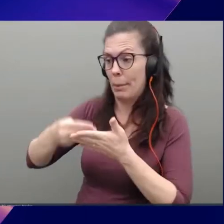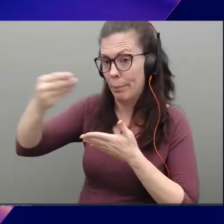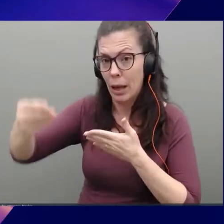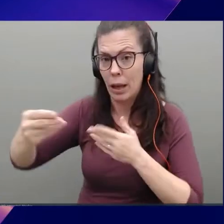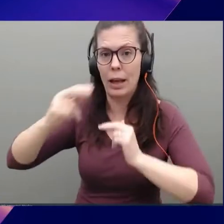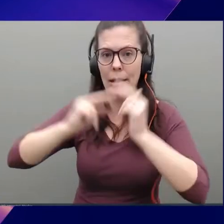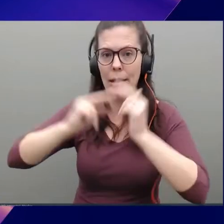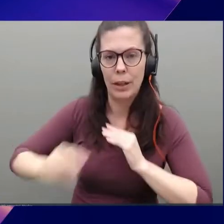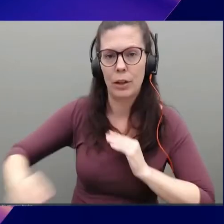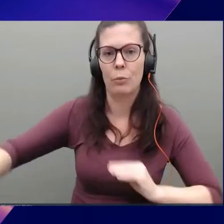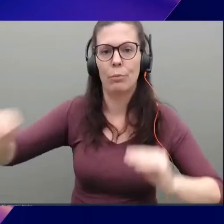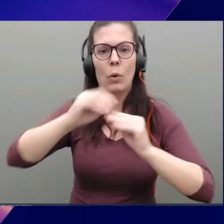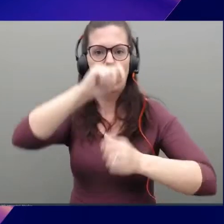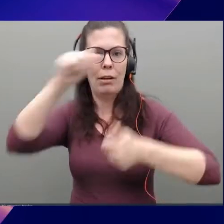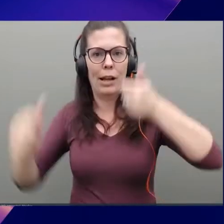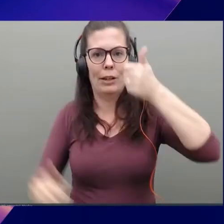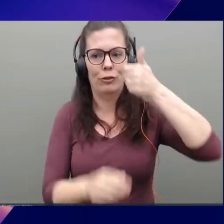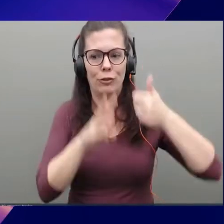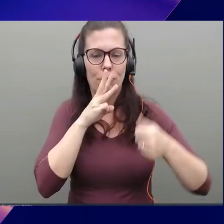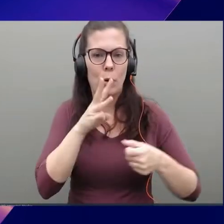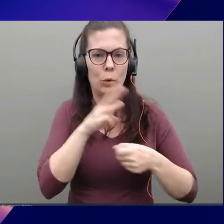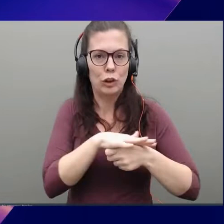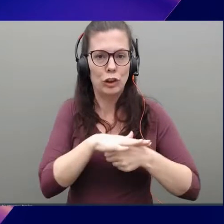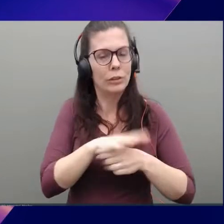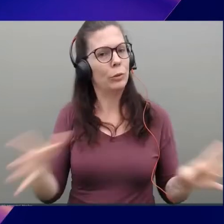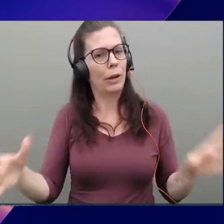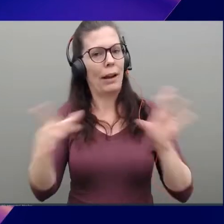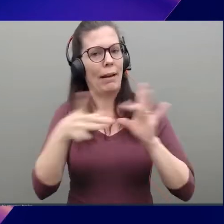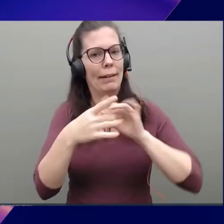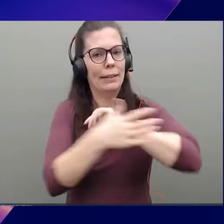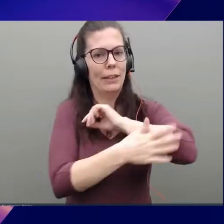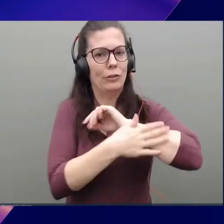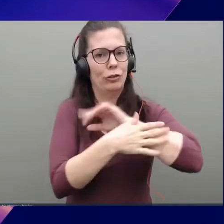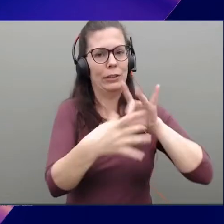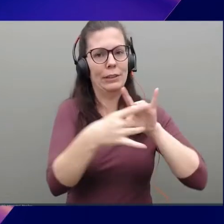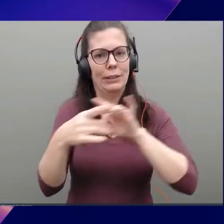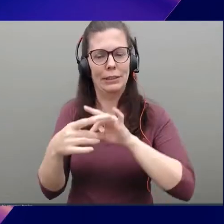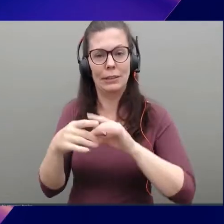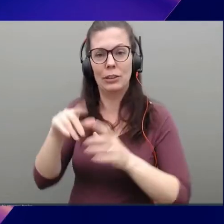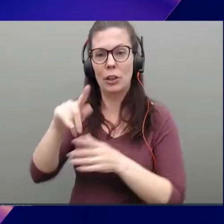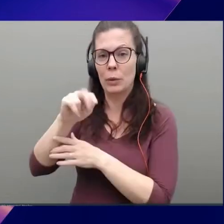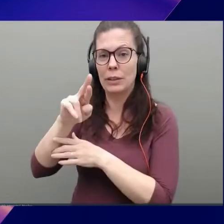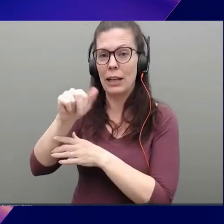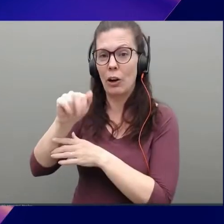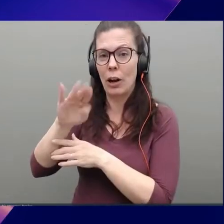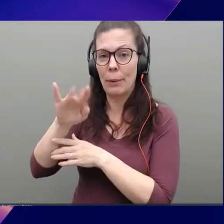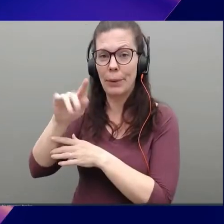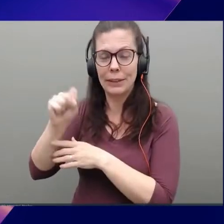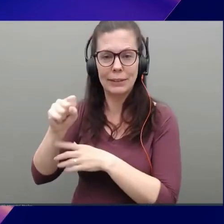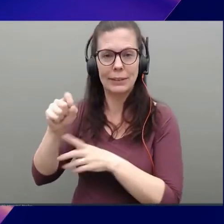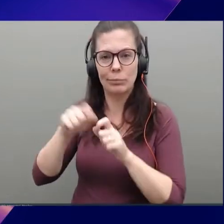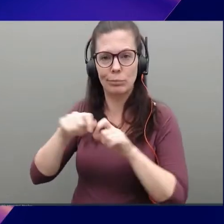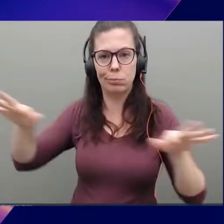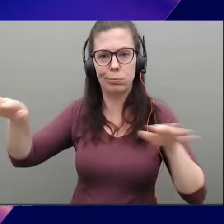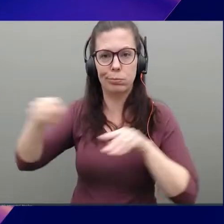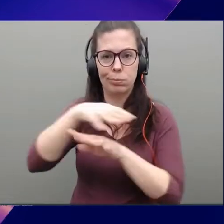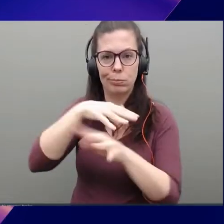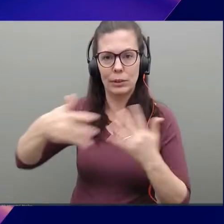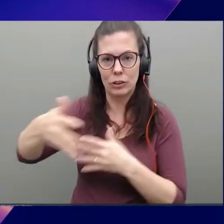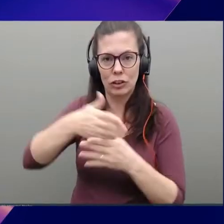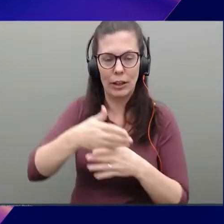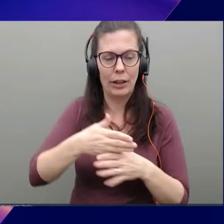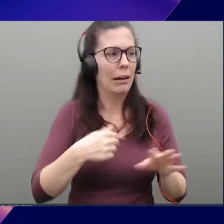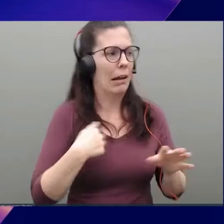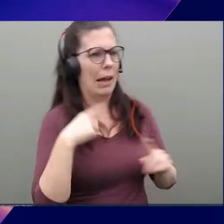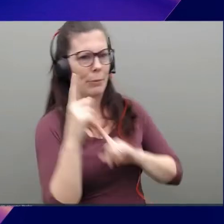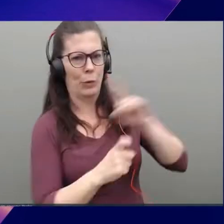like I said, under the ocean to connect continents together, sending, you know, terabits and terabits of capacity. I have questions about this, but we'll have to go